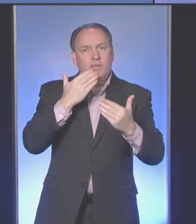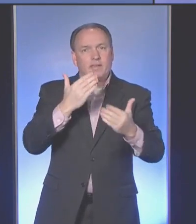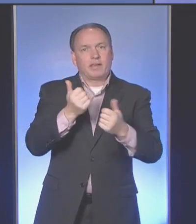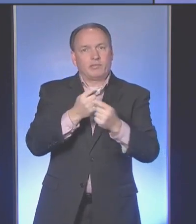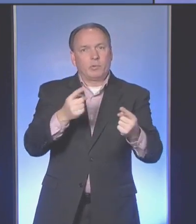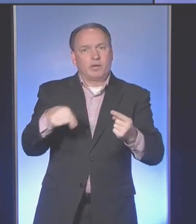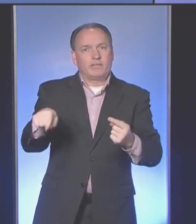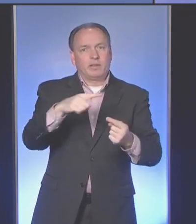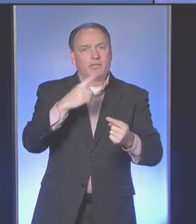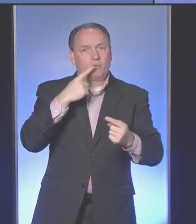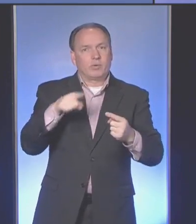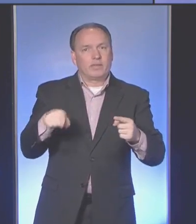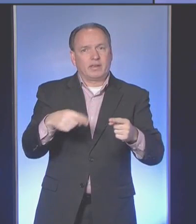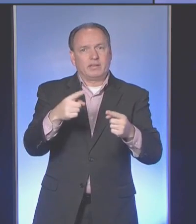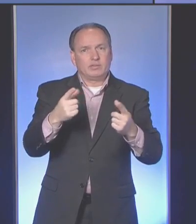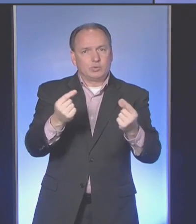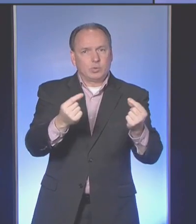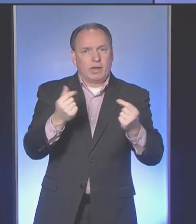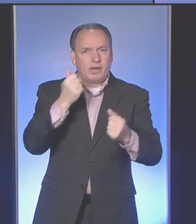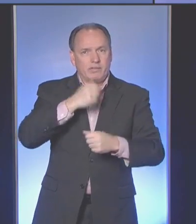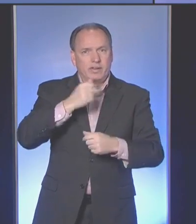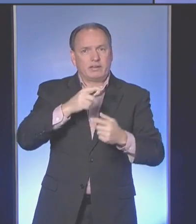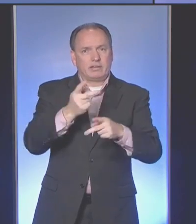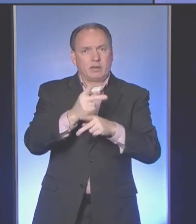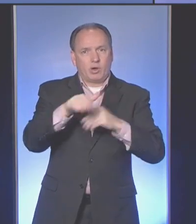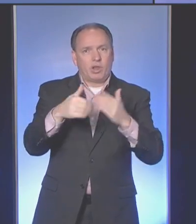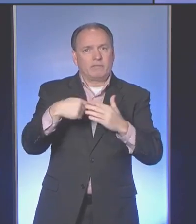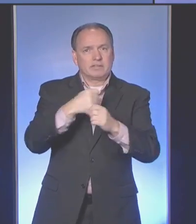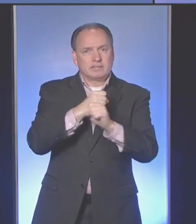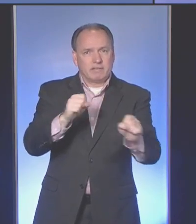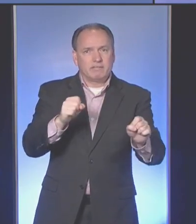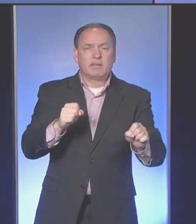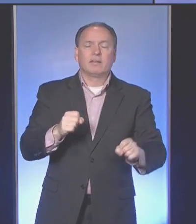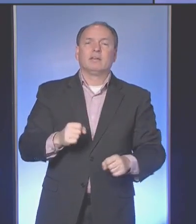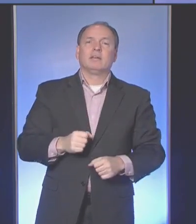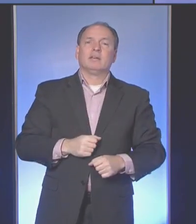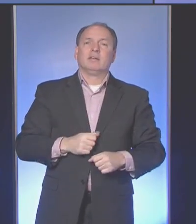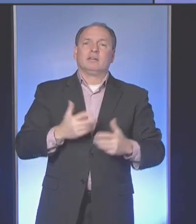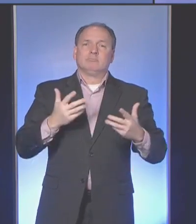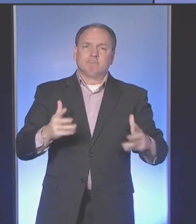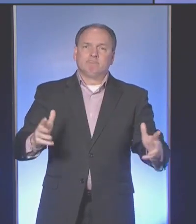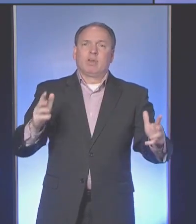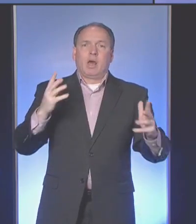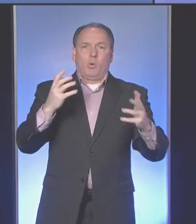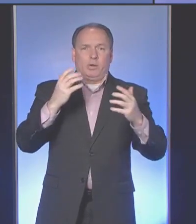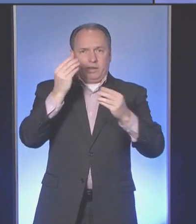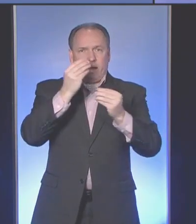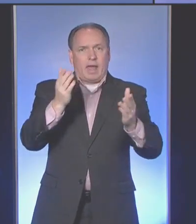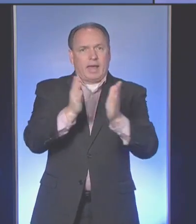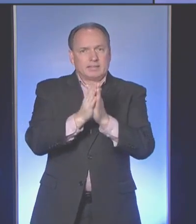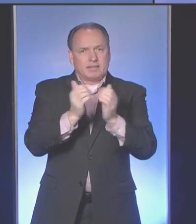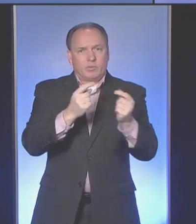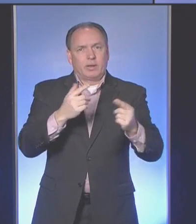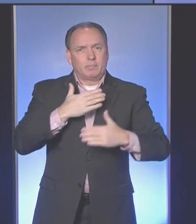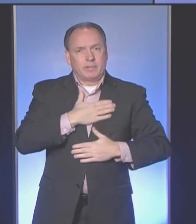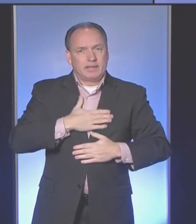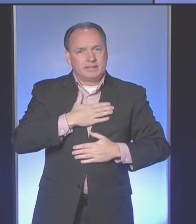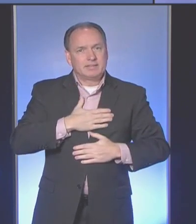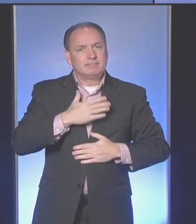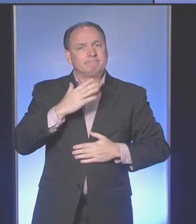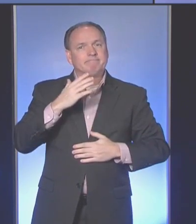one of them for what they do every single day to keep all of us safe. So with that being said, I ask everyone to please wear your mask,